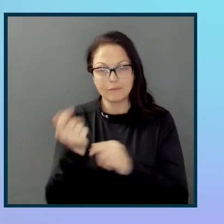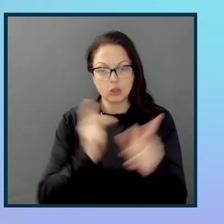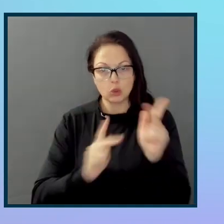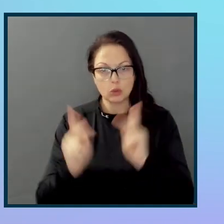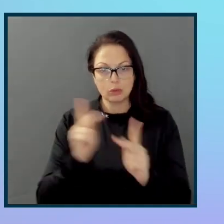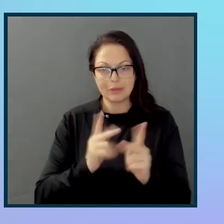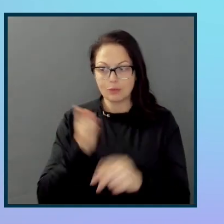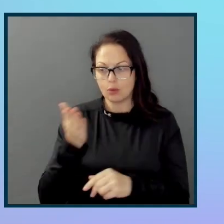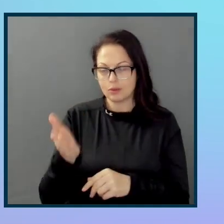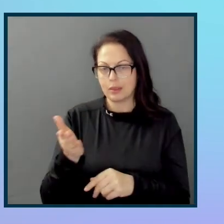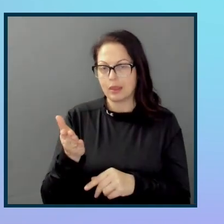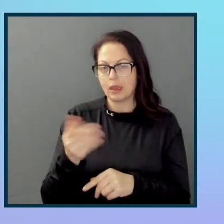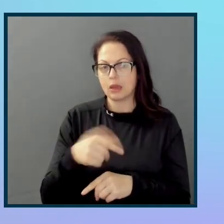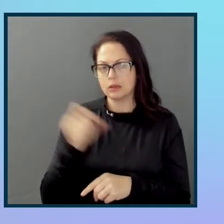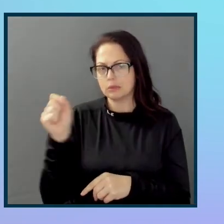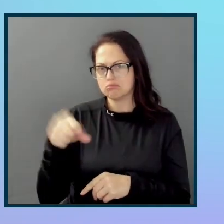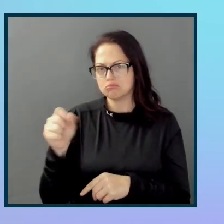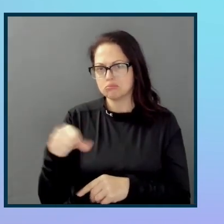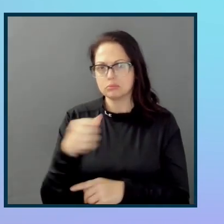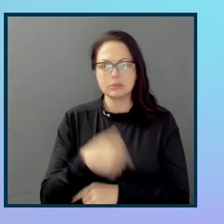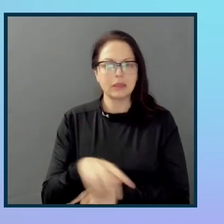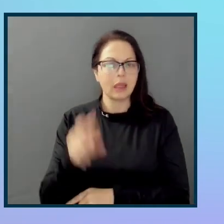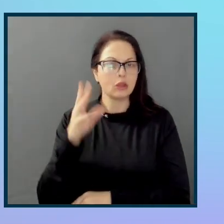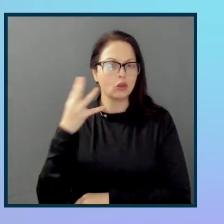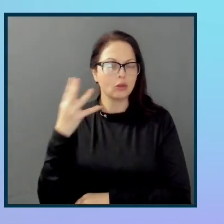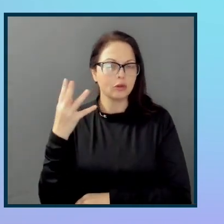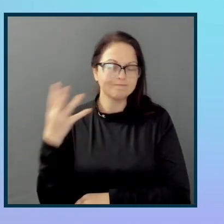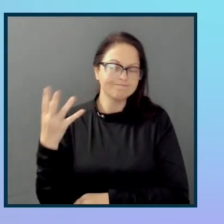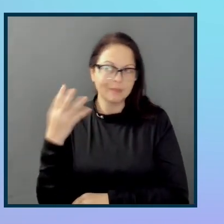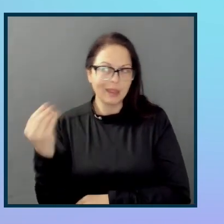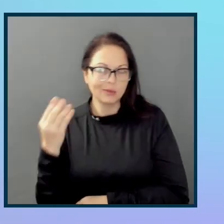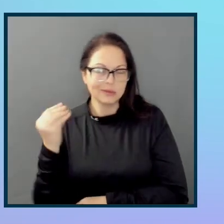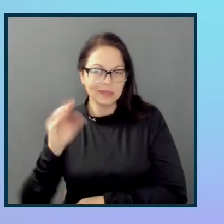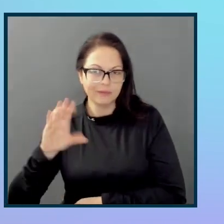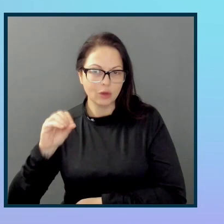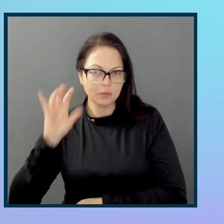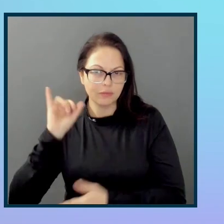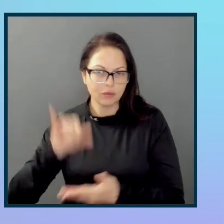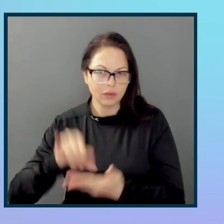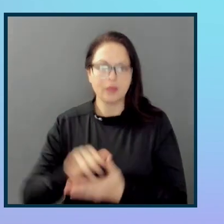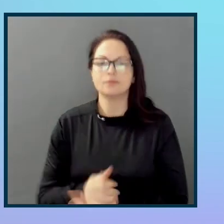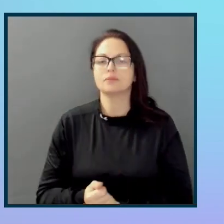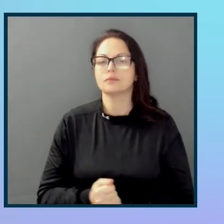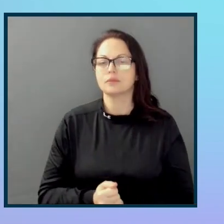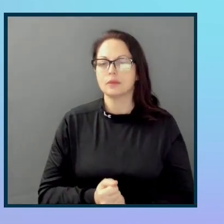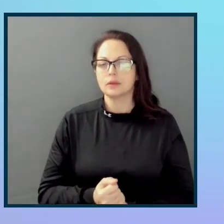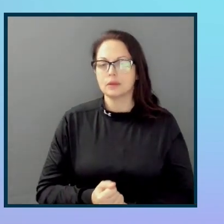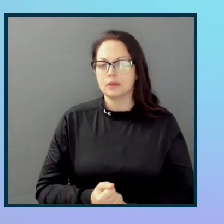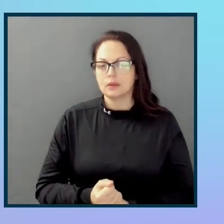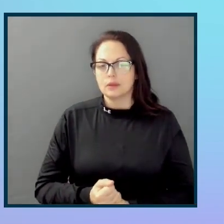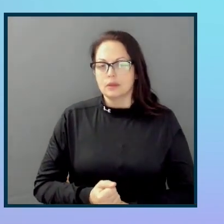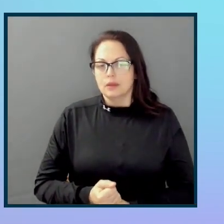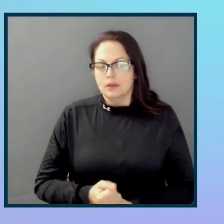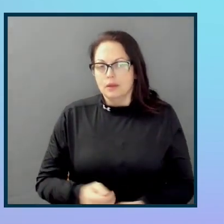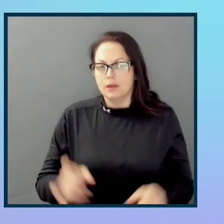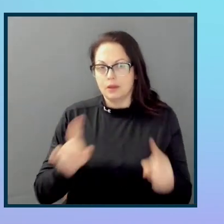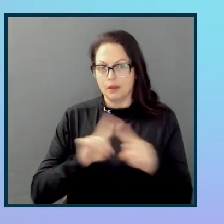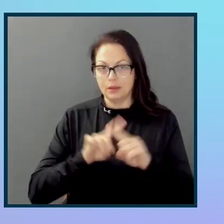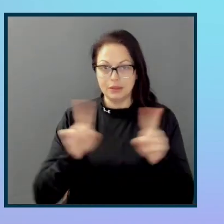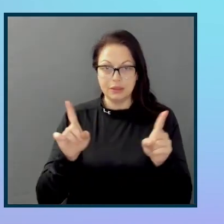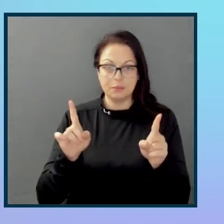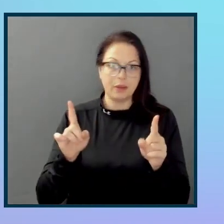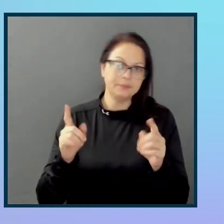start looking outside of your company for those resources that help. Yeah, but the bigger you get, and the more experience people get,